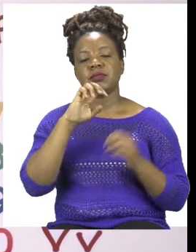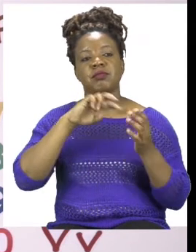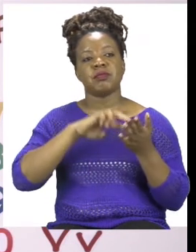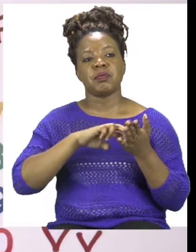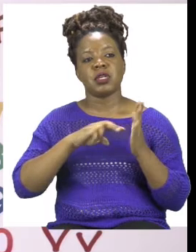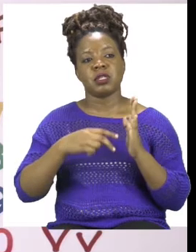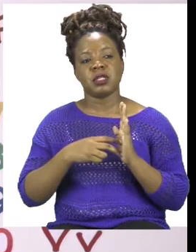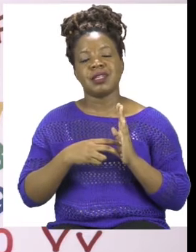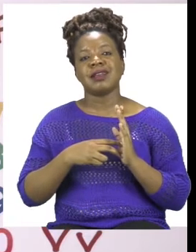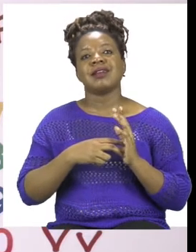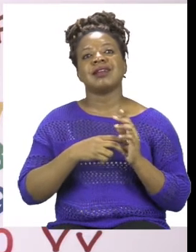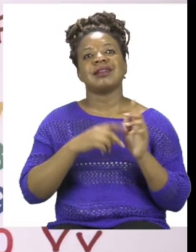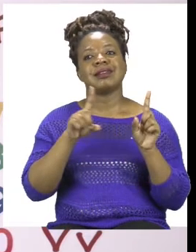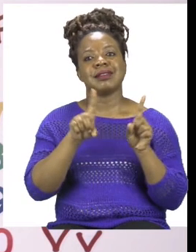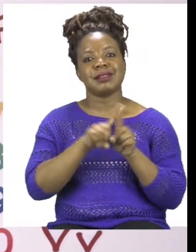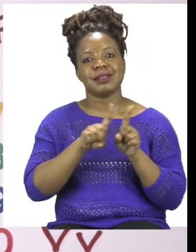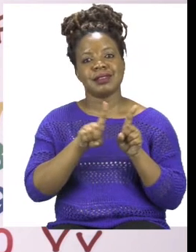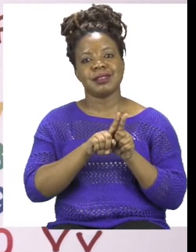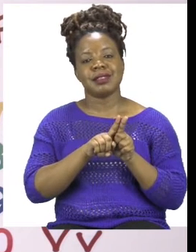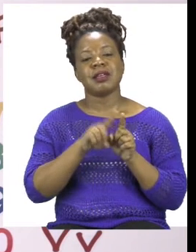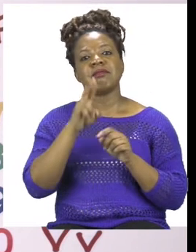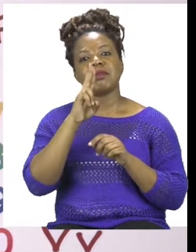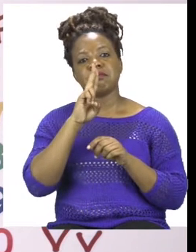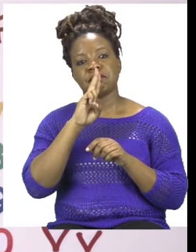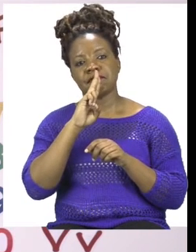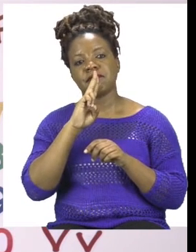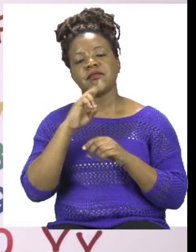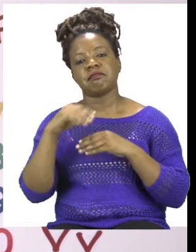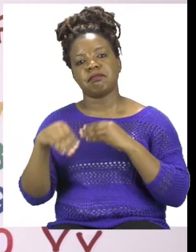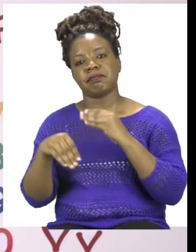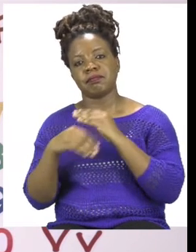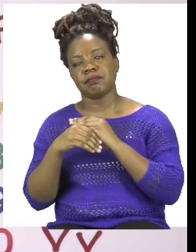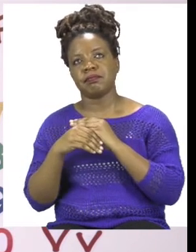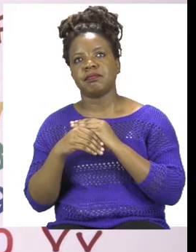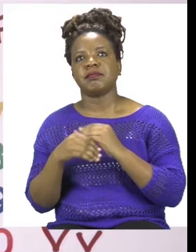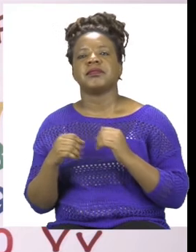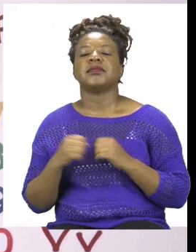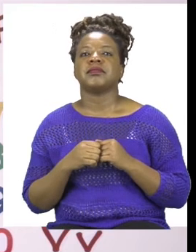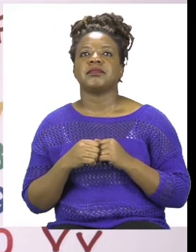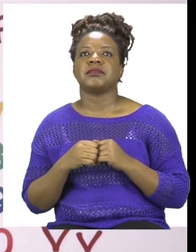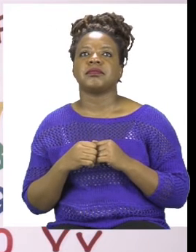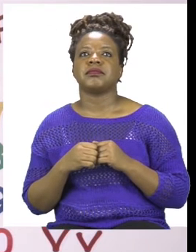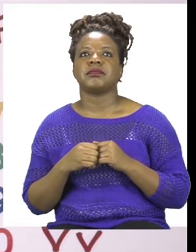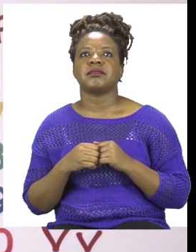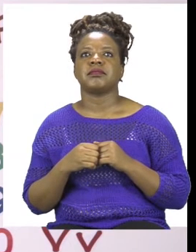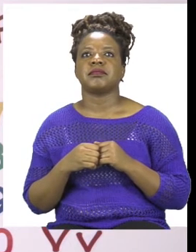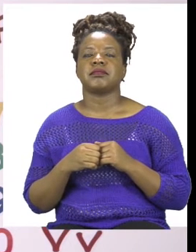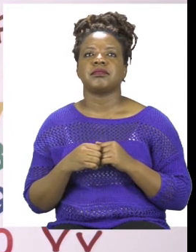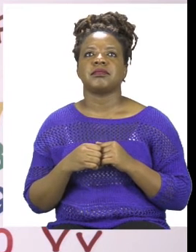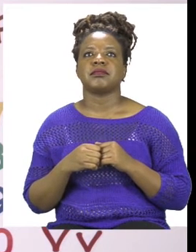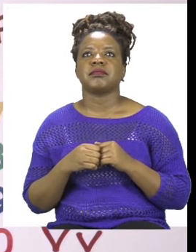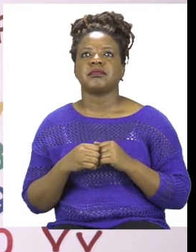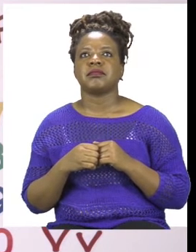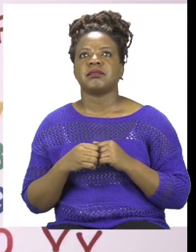and adding it to itself. And then you will get your answer. Now that we're